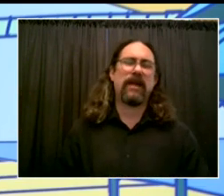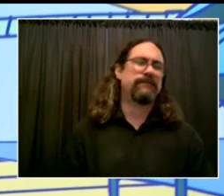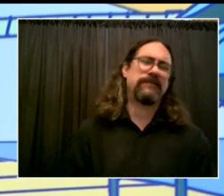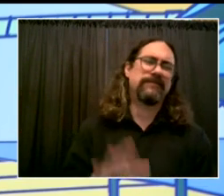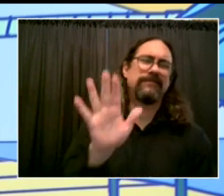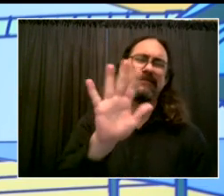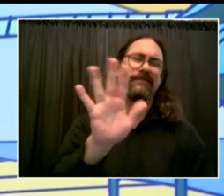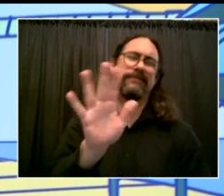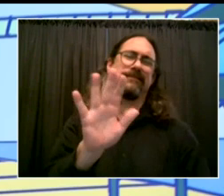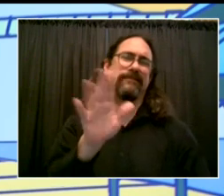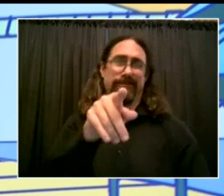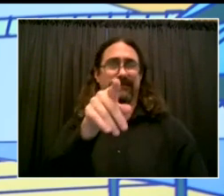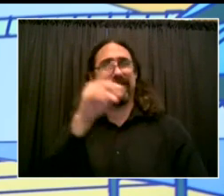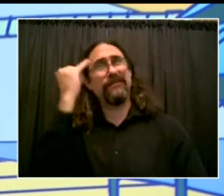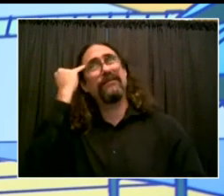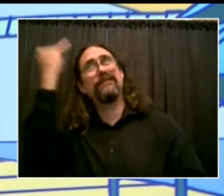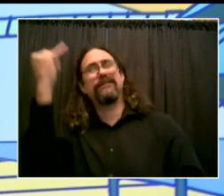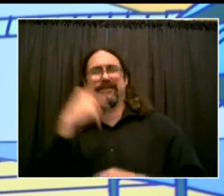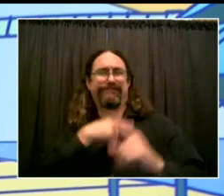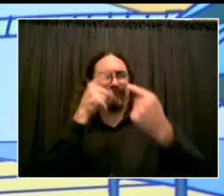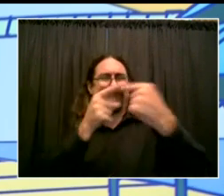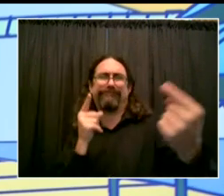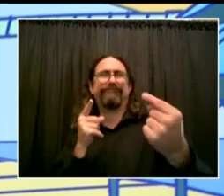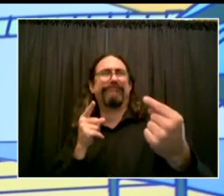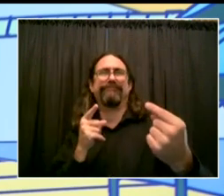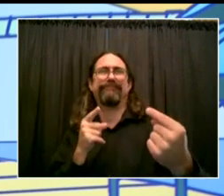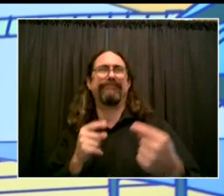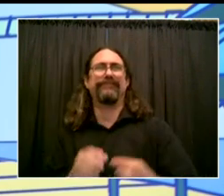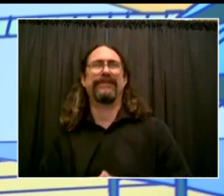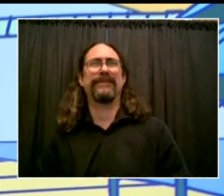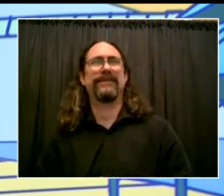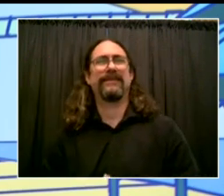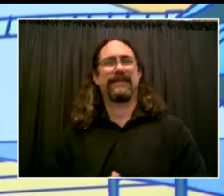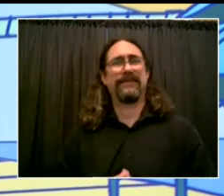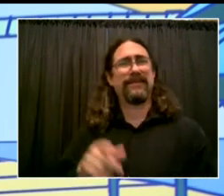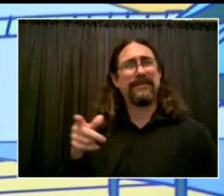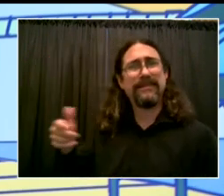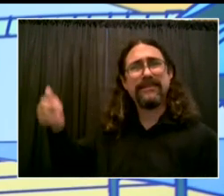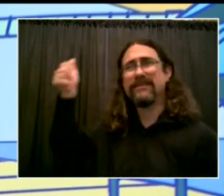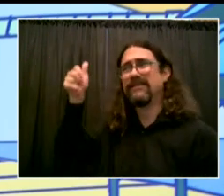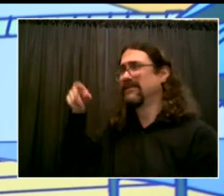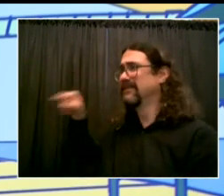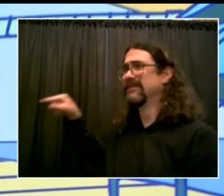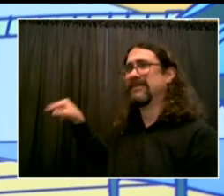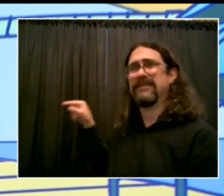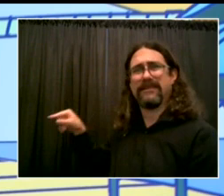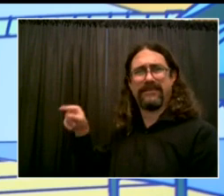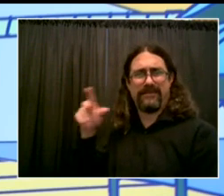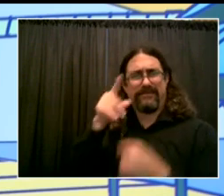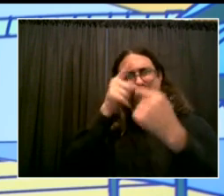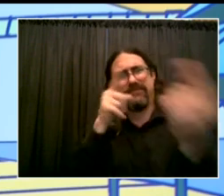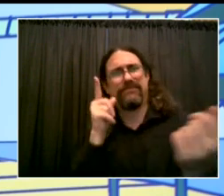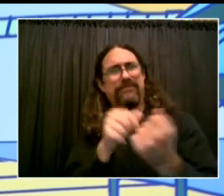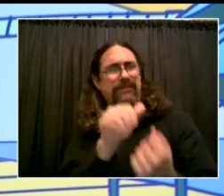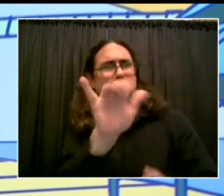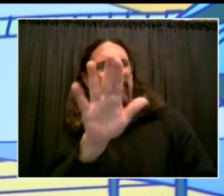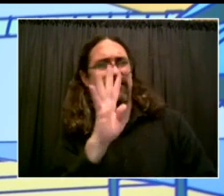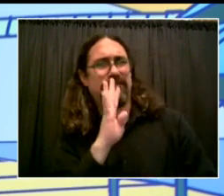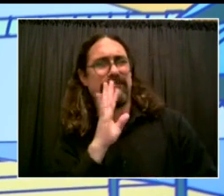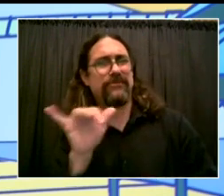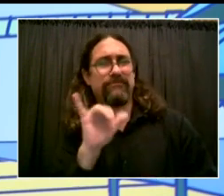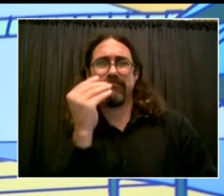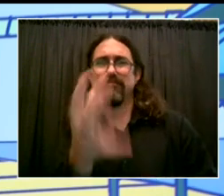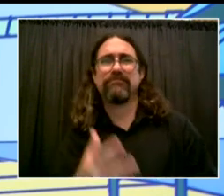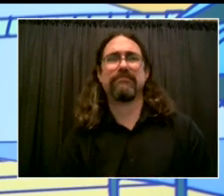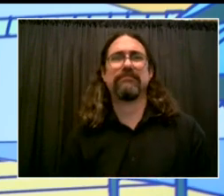full month away from the mandate taking effect. More and more of the adults who work with our kids are getting vaccinated all the